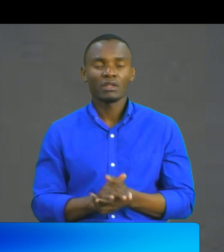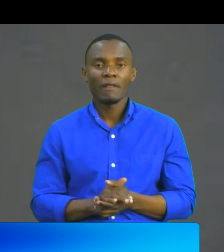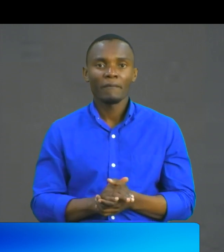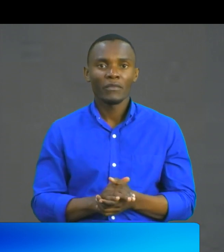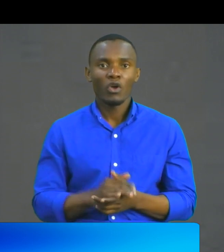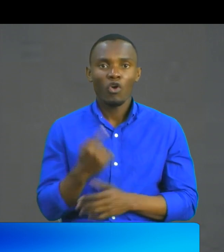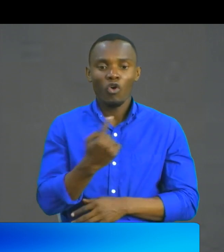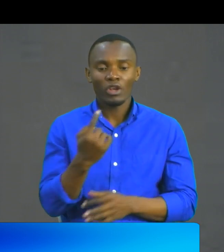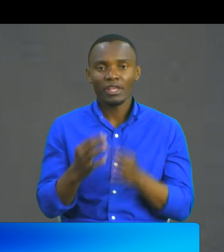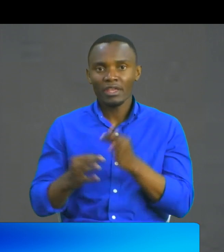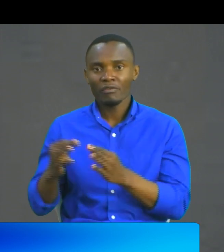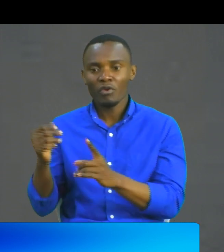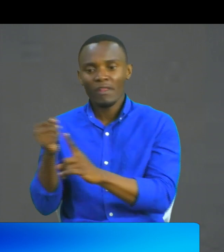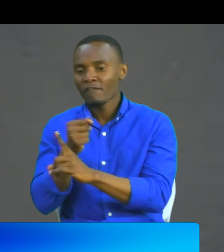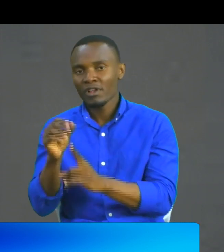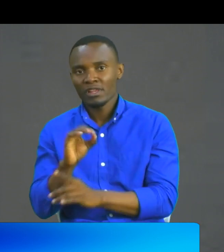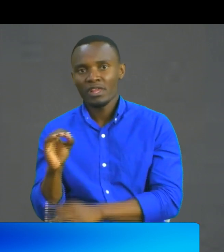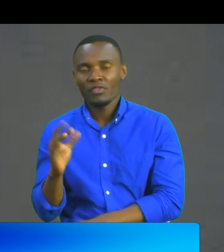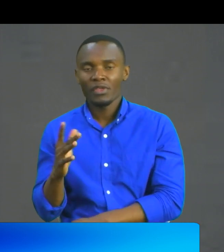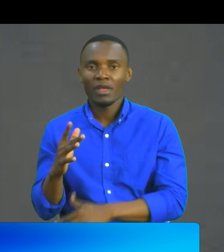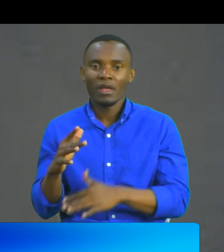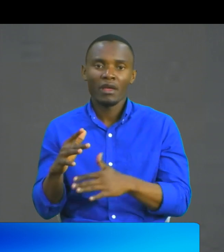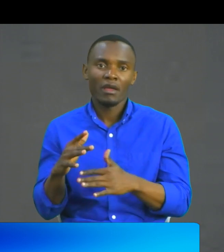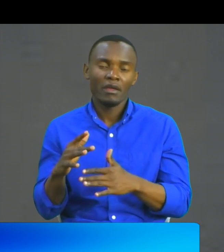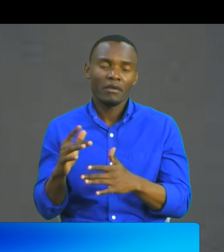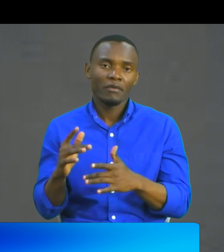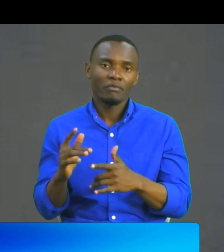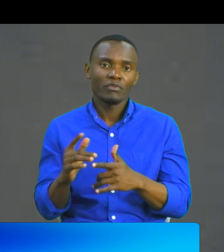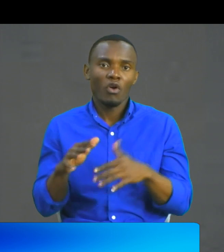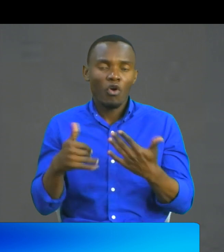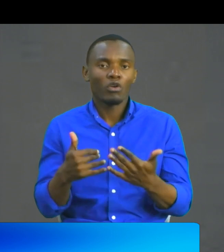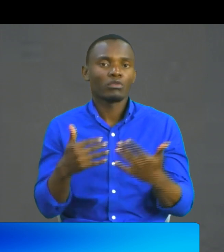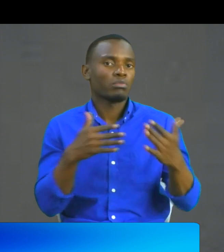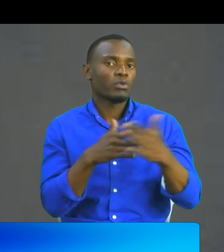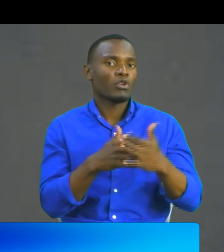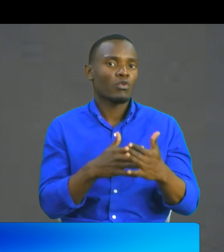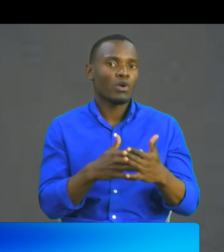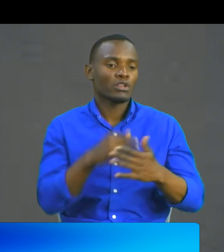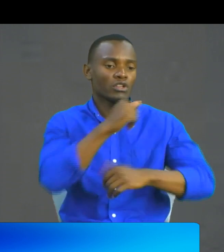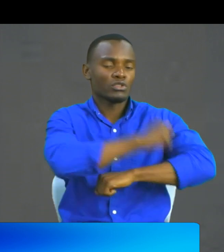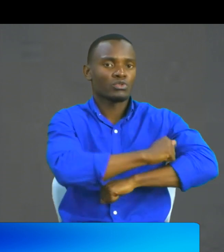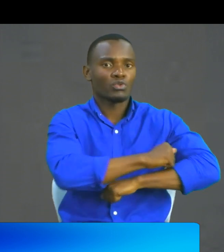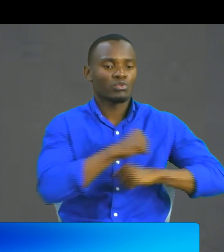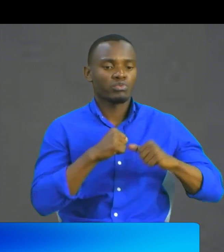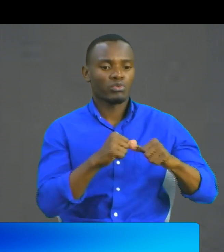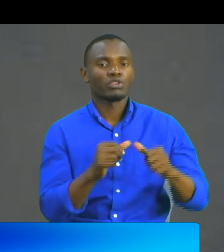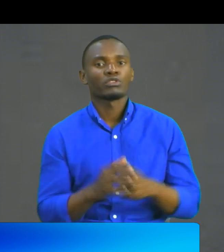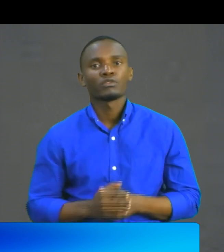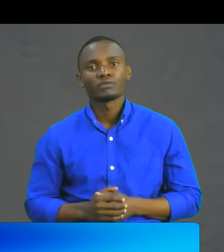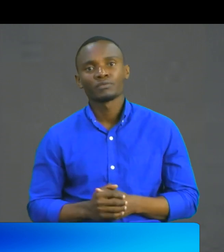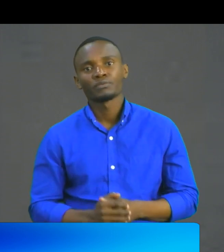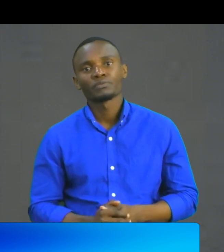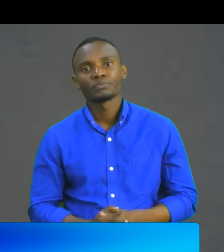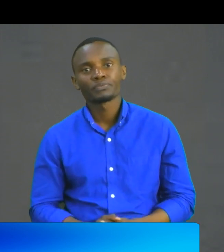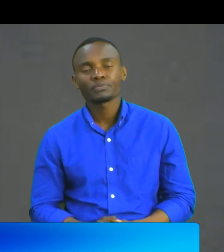they cannot disrupt any smooth running of the school. I'm Dr. Silvia Moram Ochabo Akinsiku,